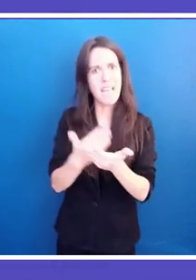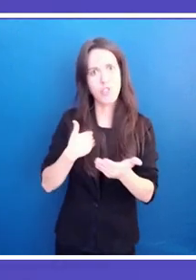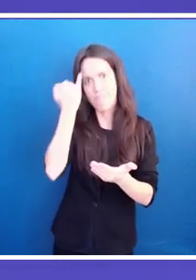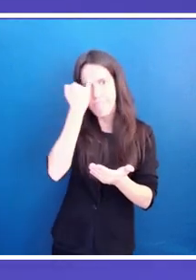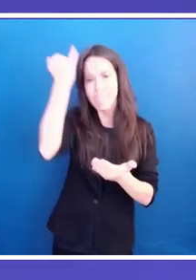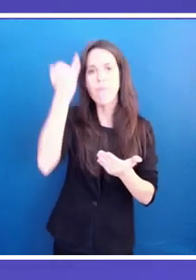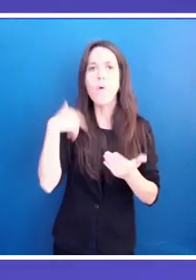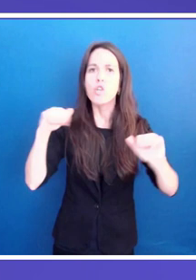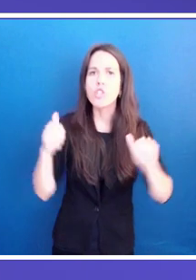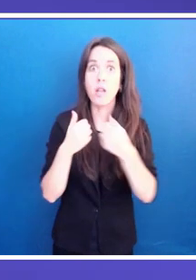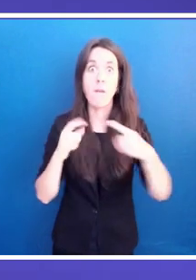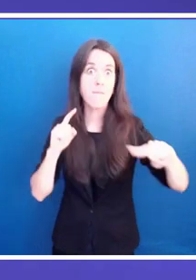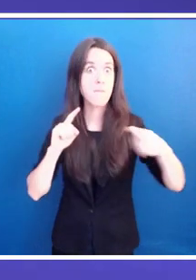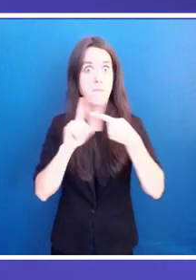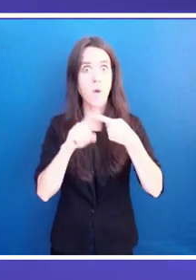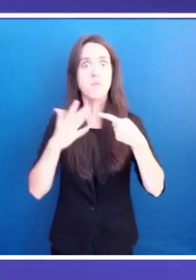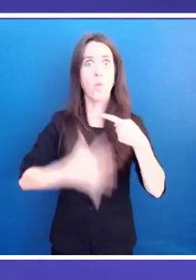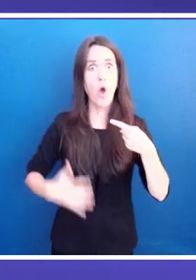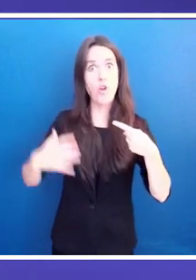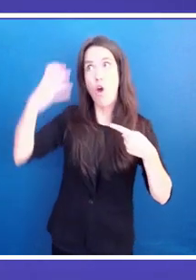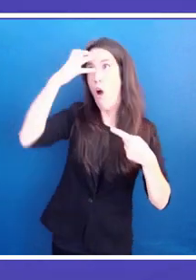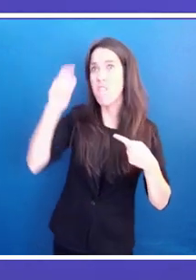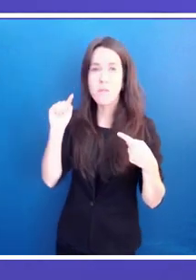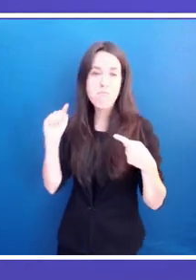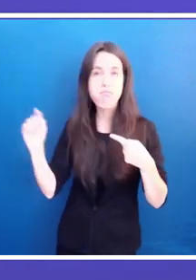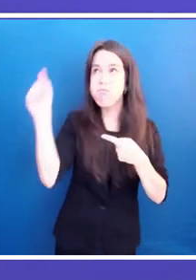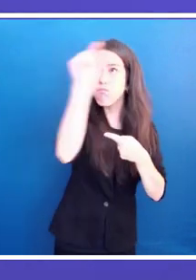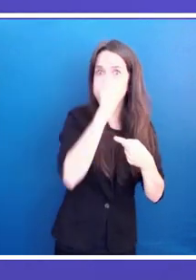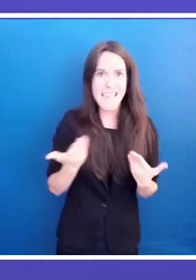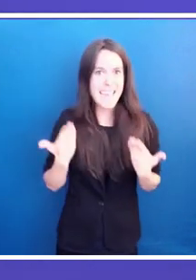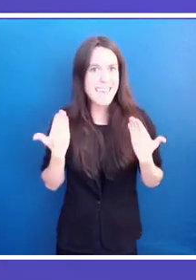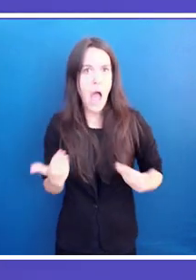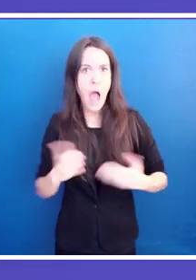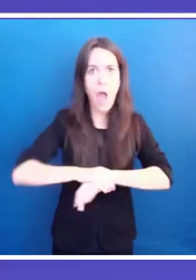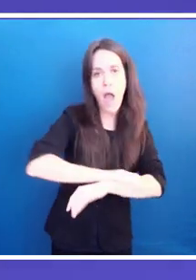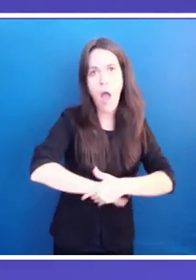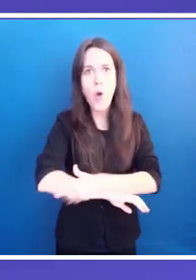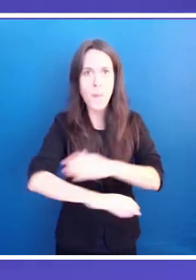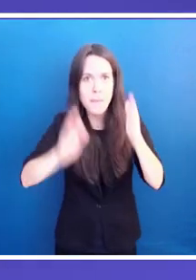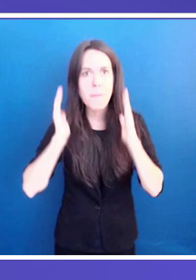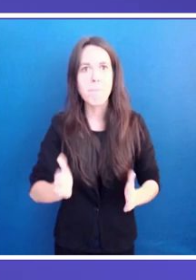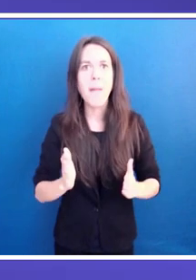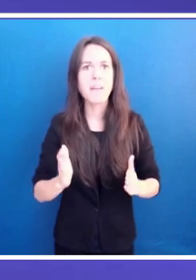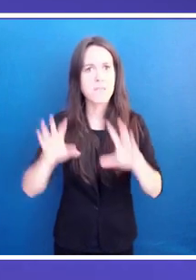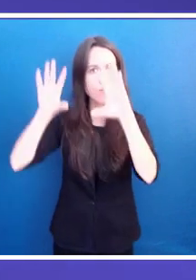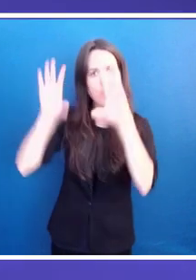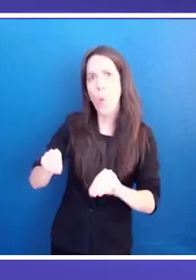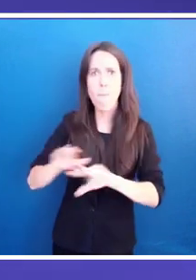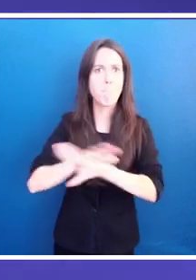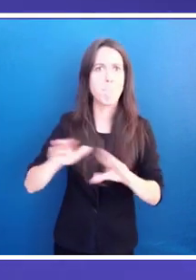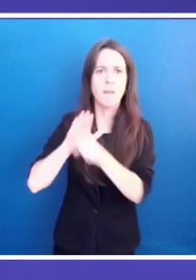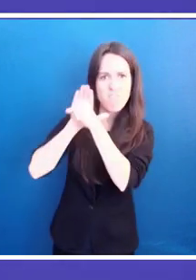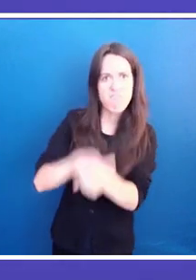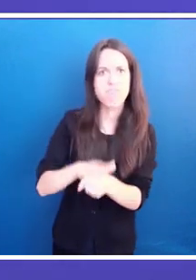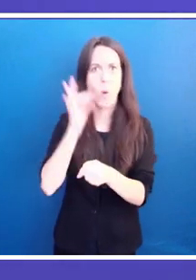we call upon the different governments in order to immediately stop and put an end to discrimination against women. It